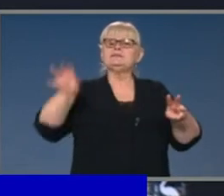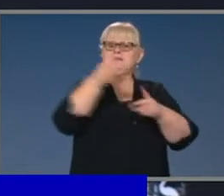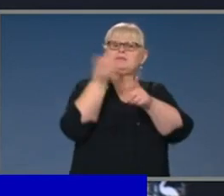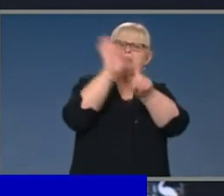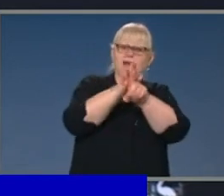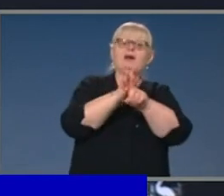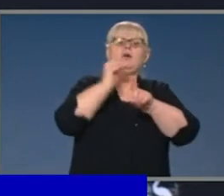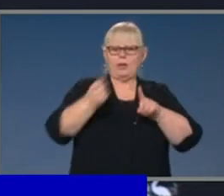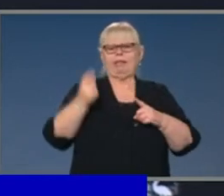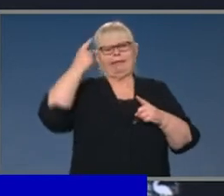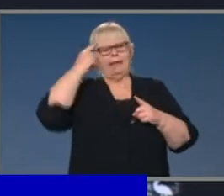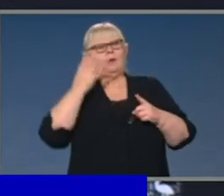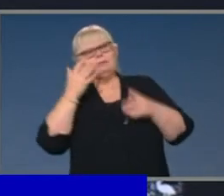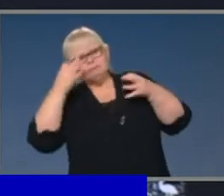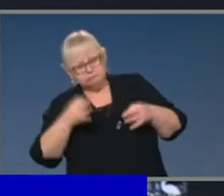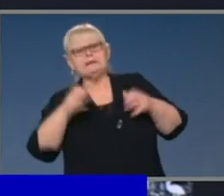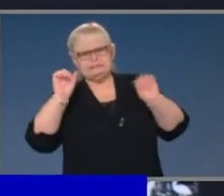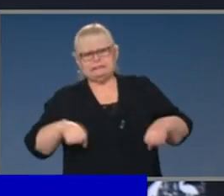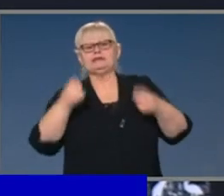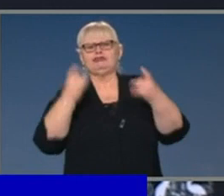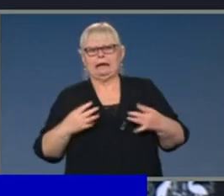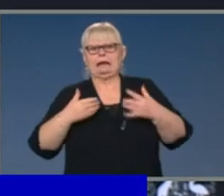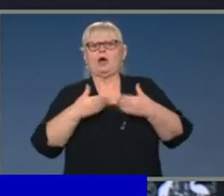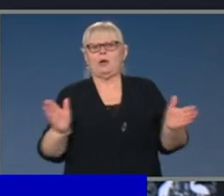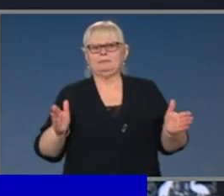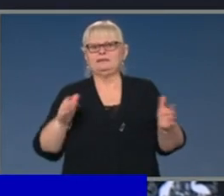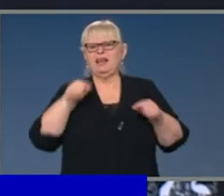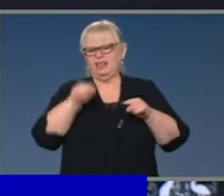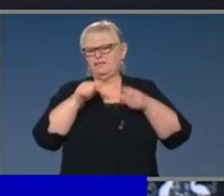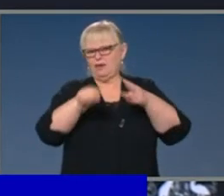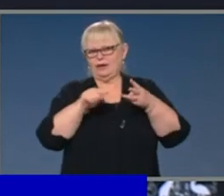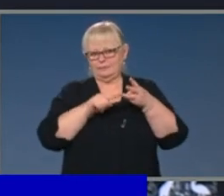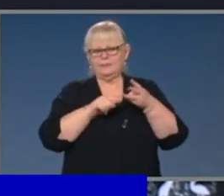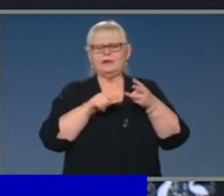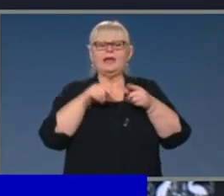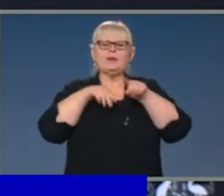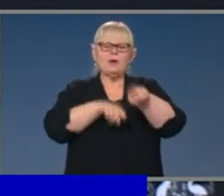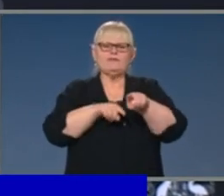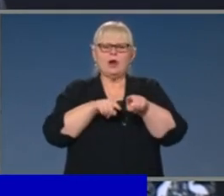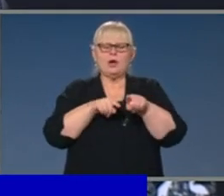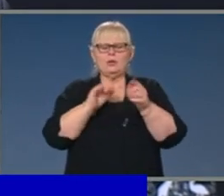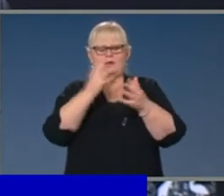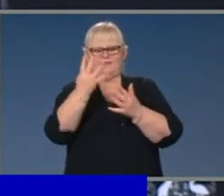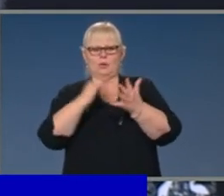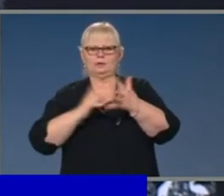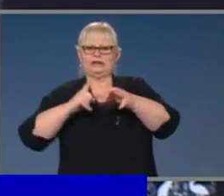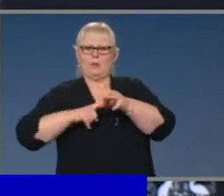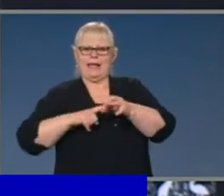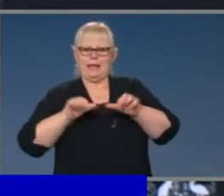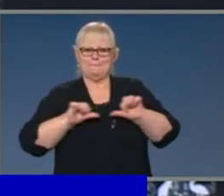when they're moving to that step three, they will now be moving based on the policy of four-square-metres being applied.